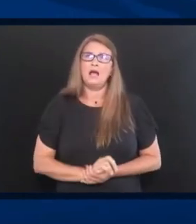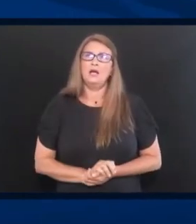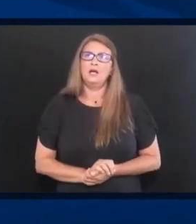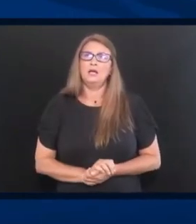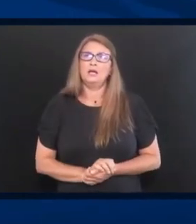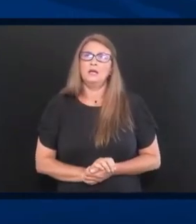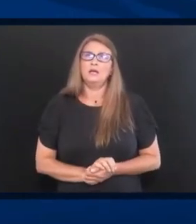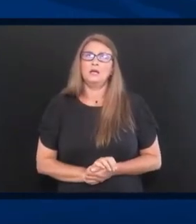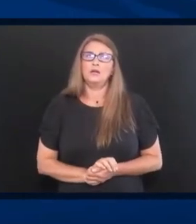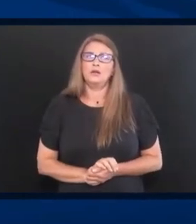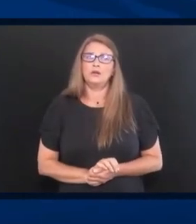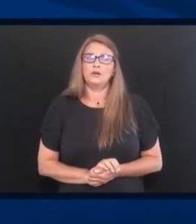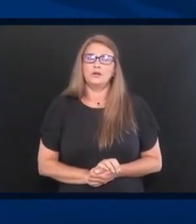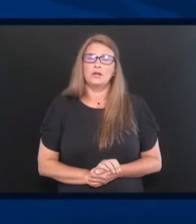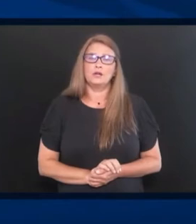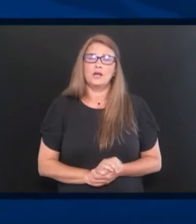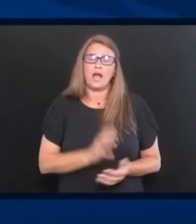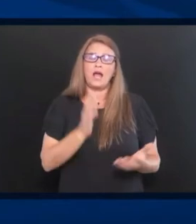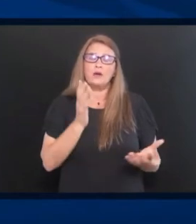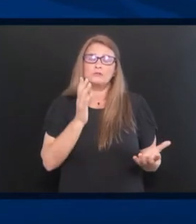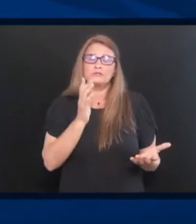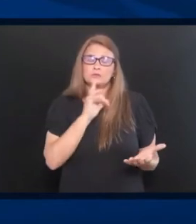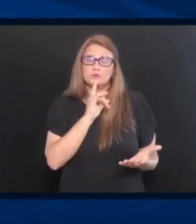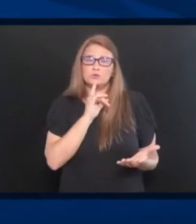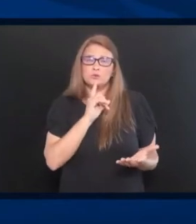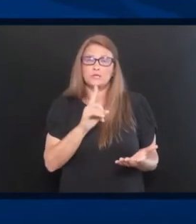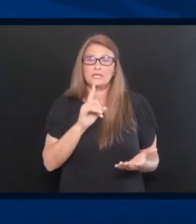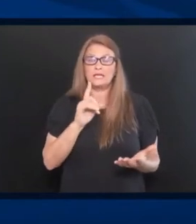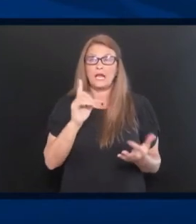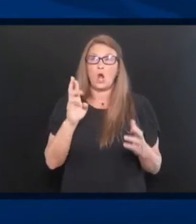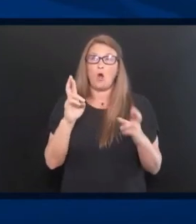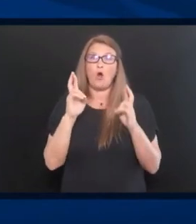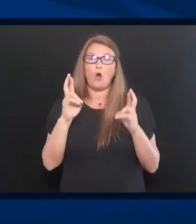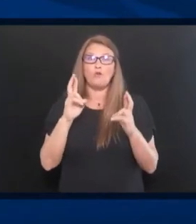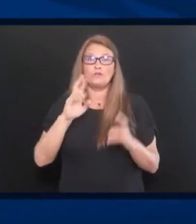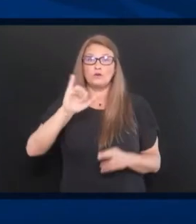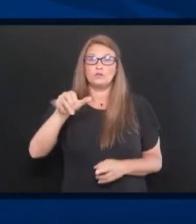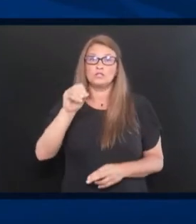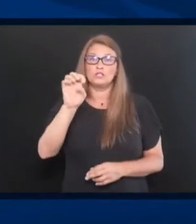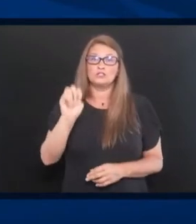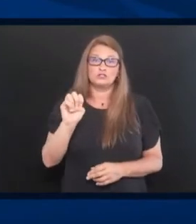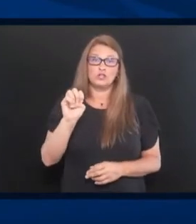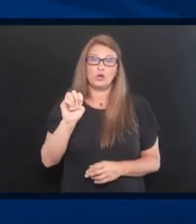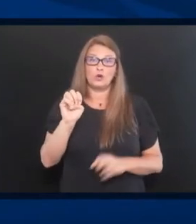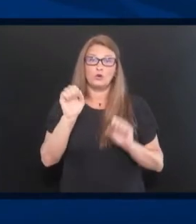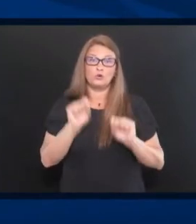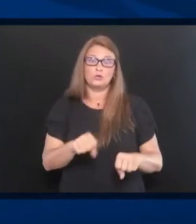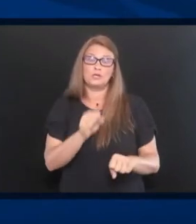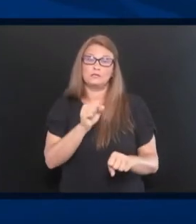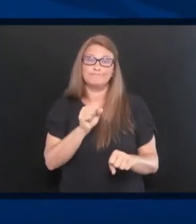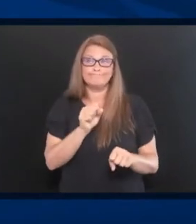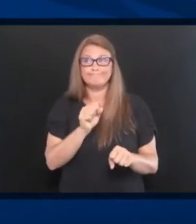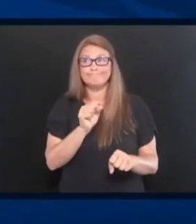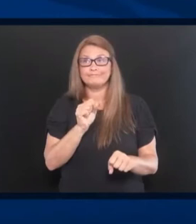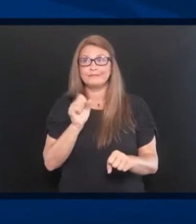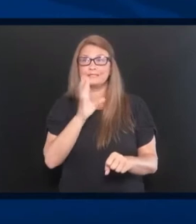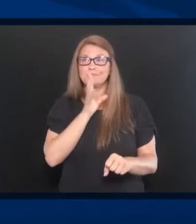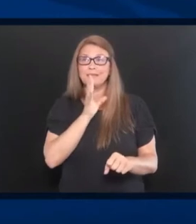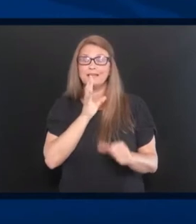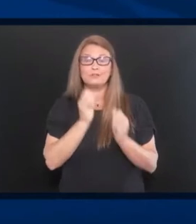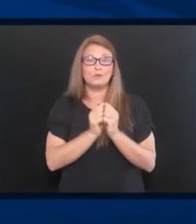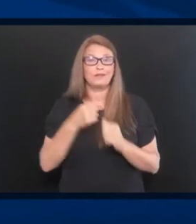the notes I had, I was very hopeful that, that Joe was going to be able to speak to us from, uh, from the hospital. Uh,